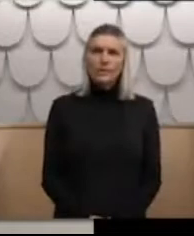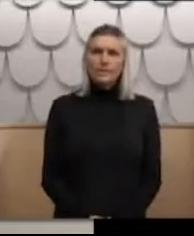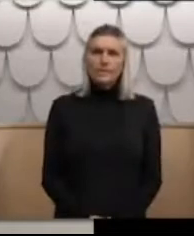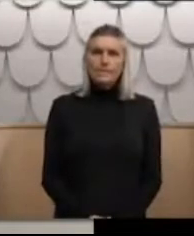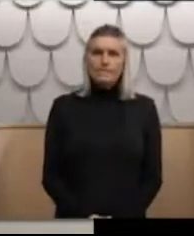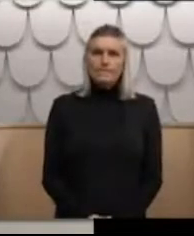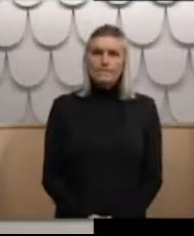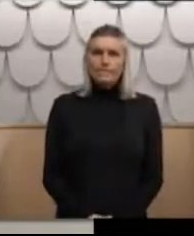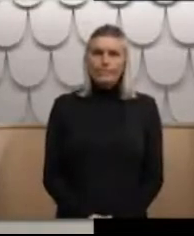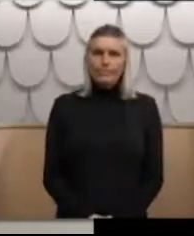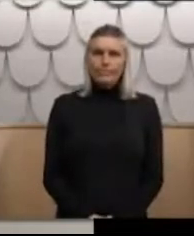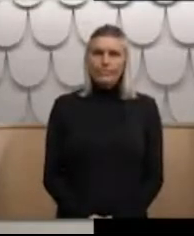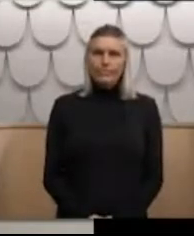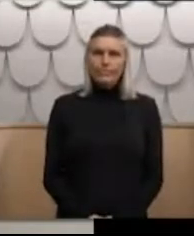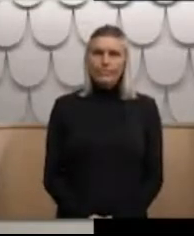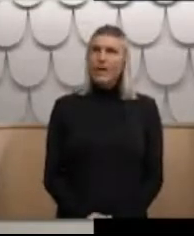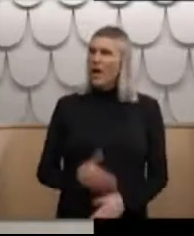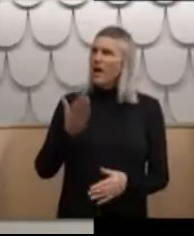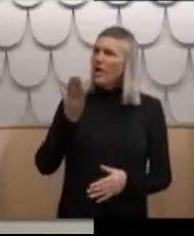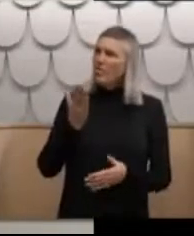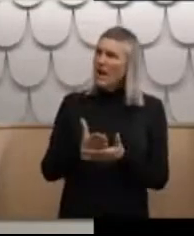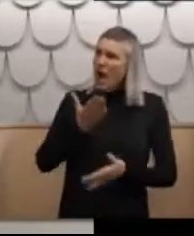actually help me, not just to lock me away.